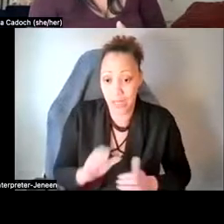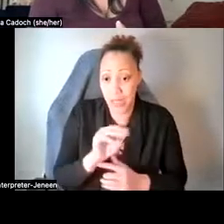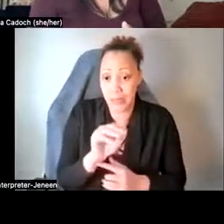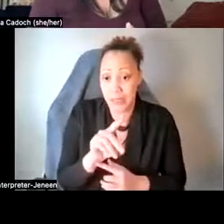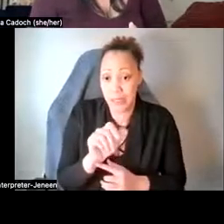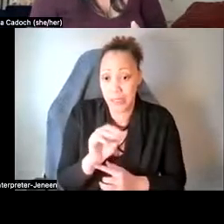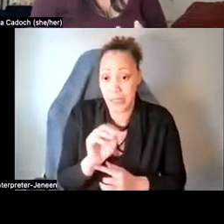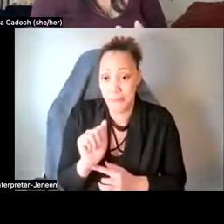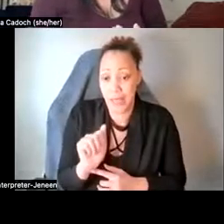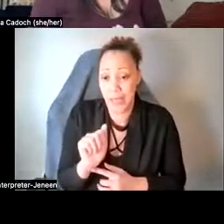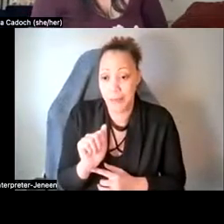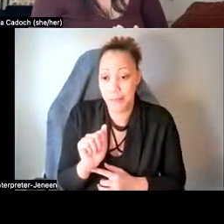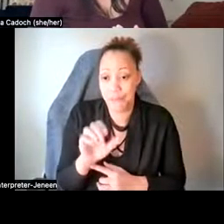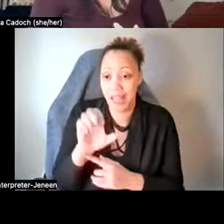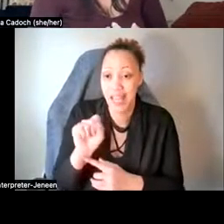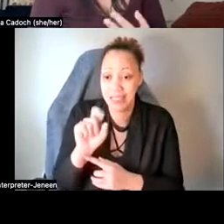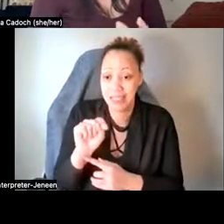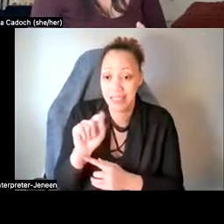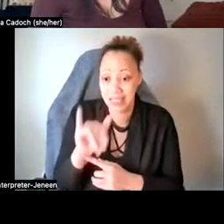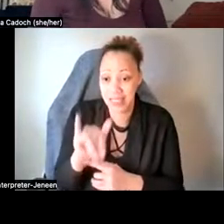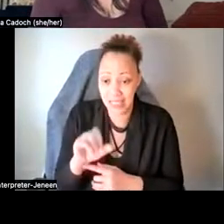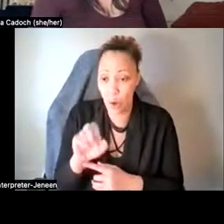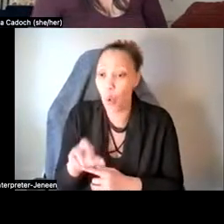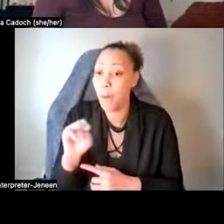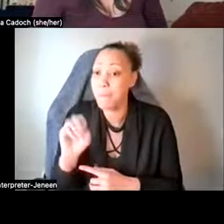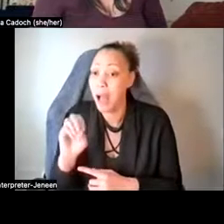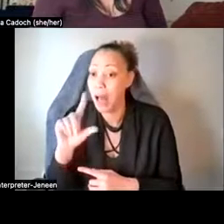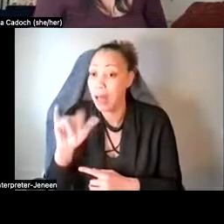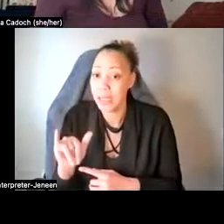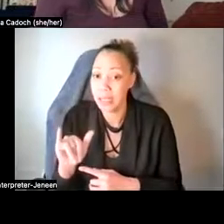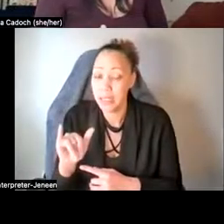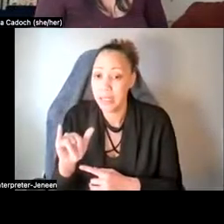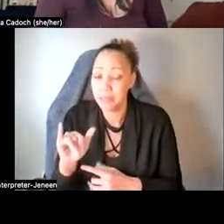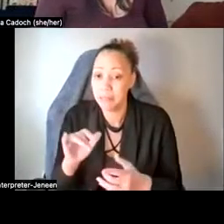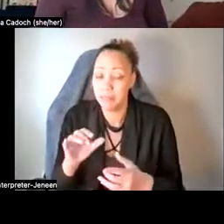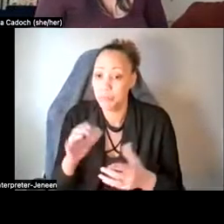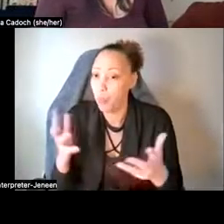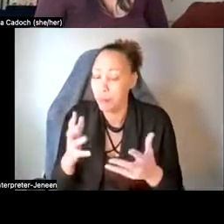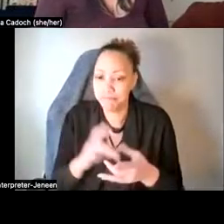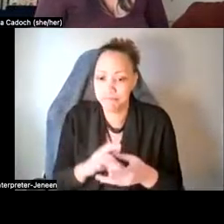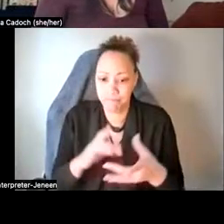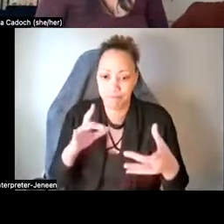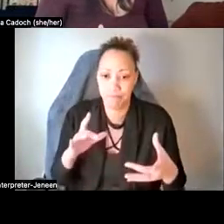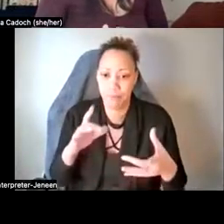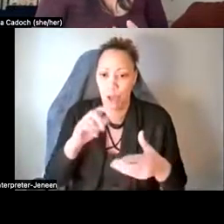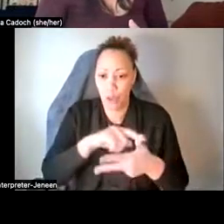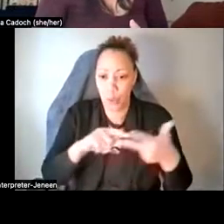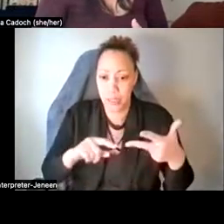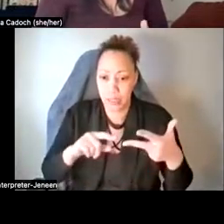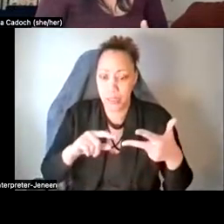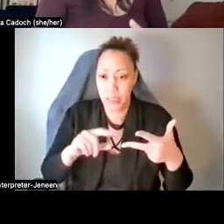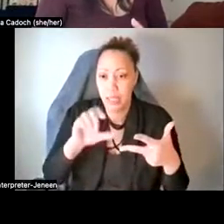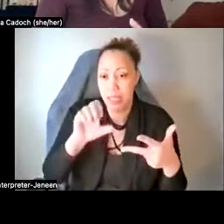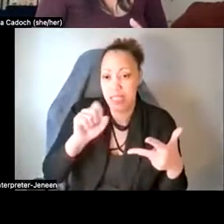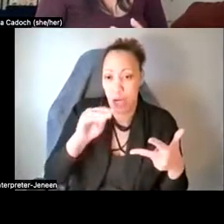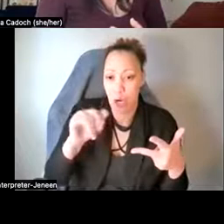as ecstasy or MALI. Um, this triggers the release of three key neurotransmitters, um, serotonin, dopamine,